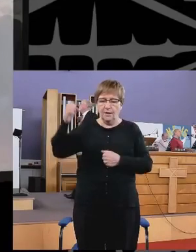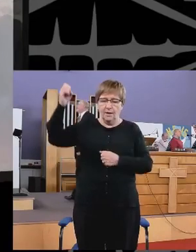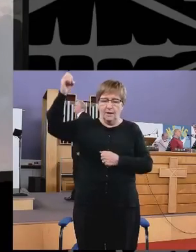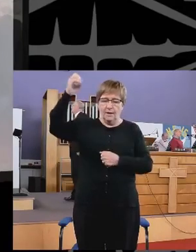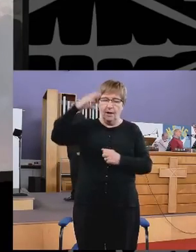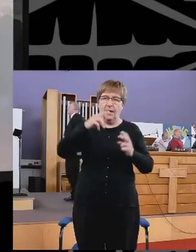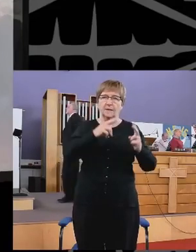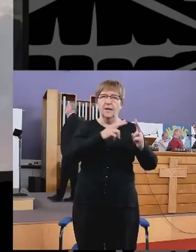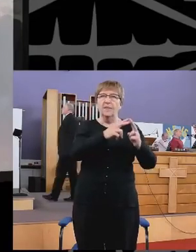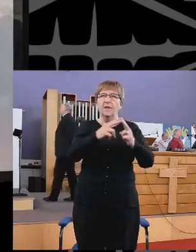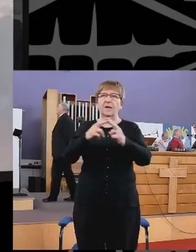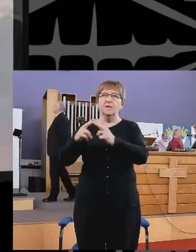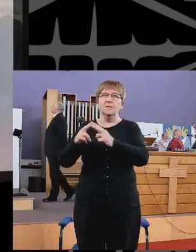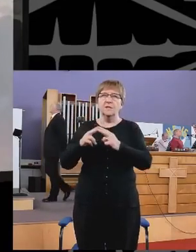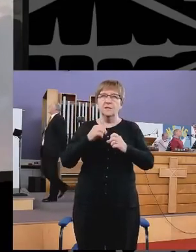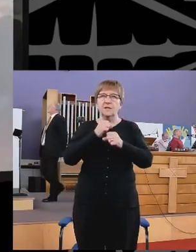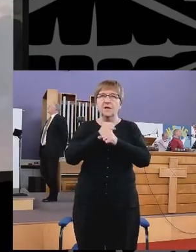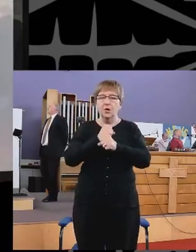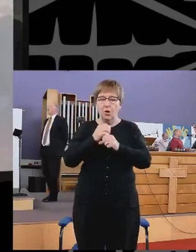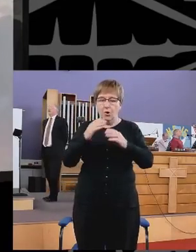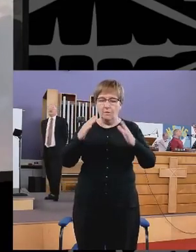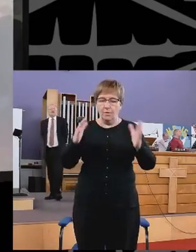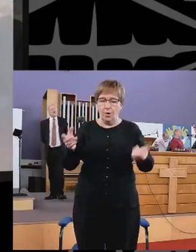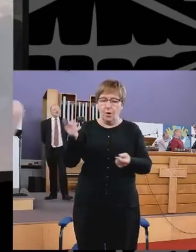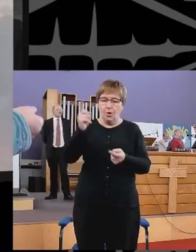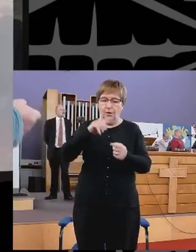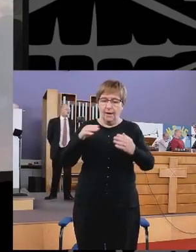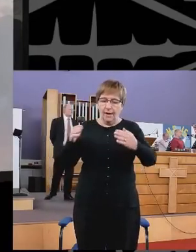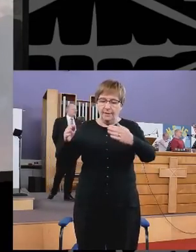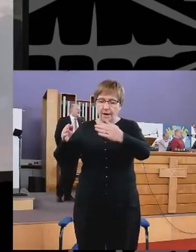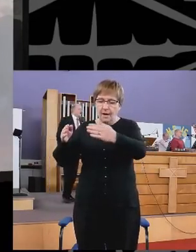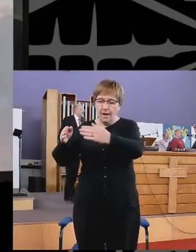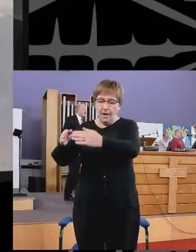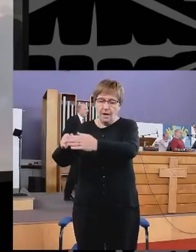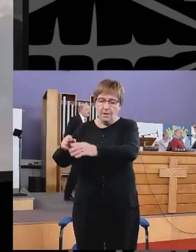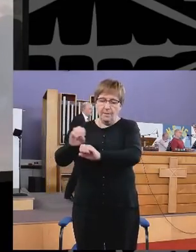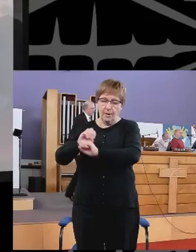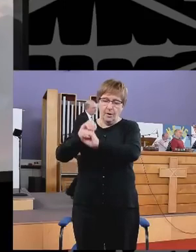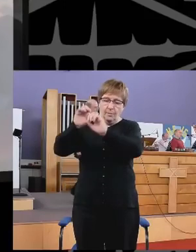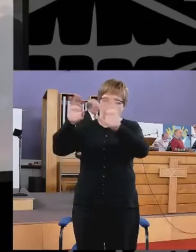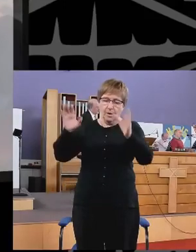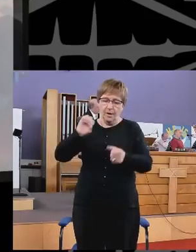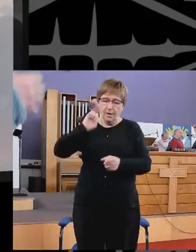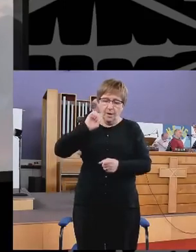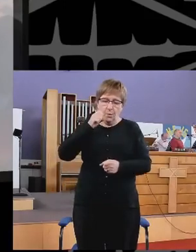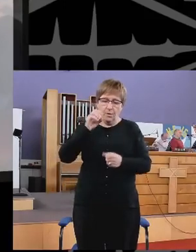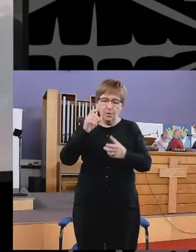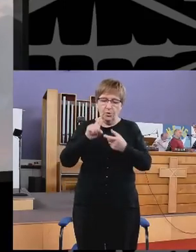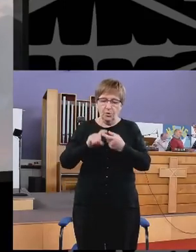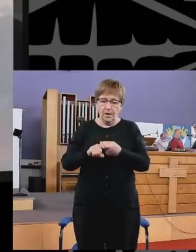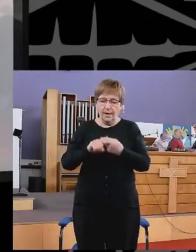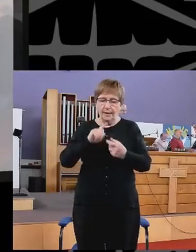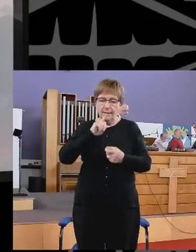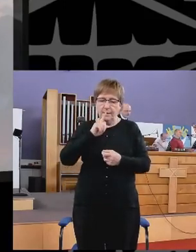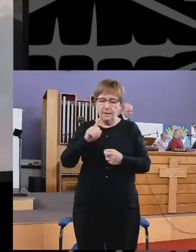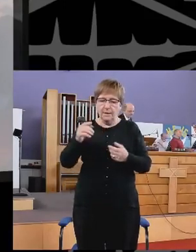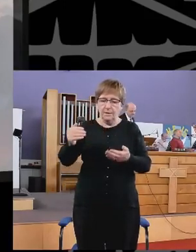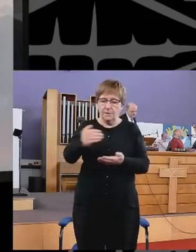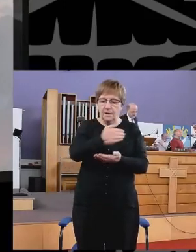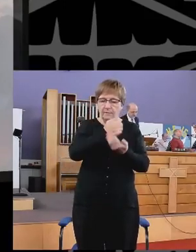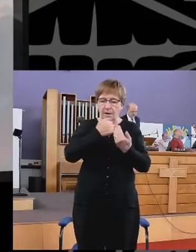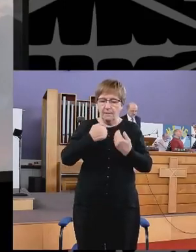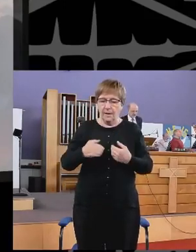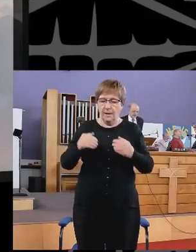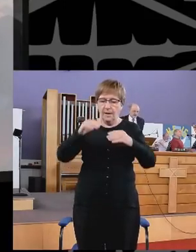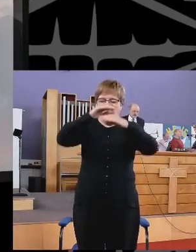Night The city Of gold Will our Harder Ride Will your Anchor Stay